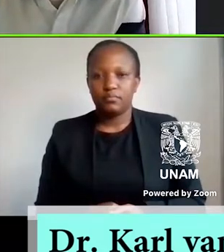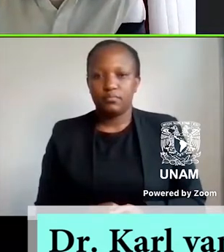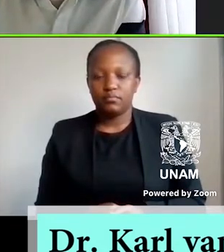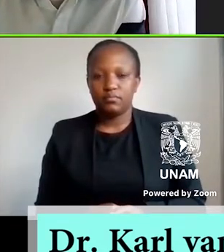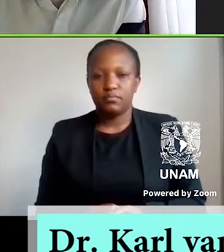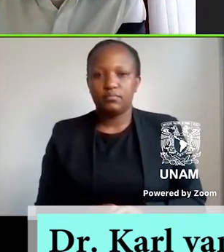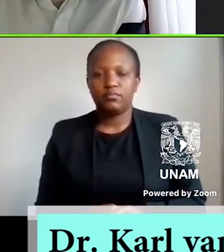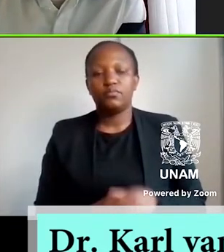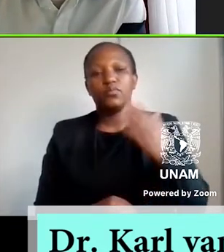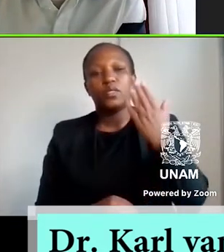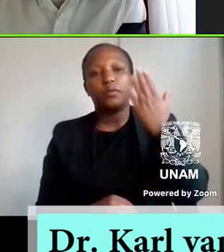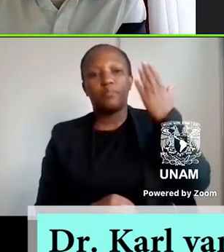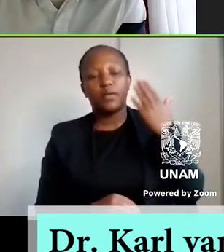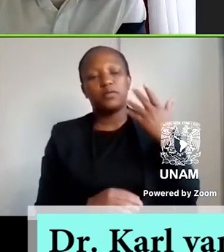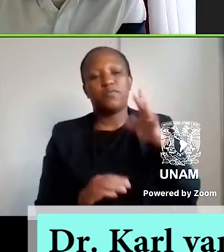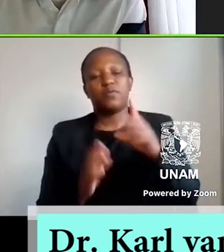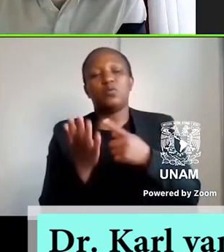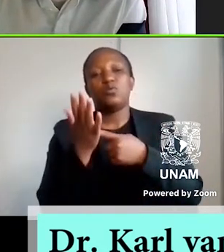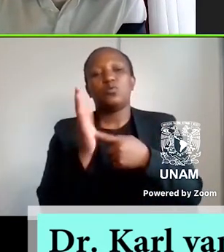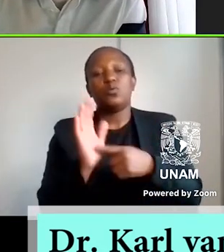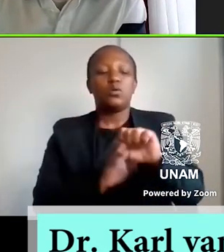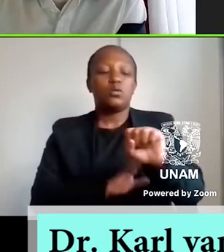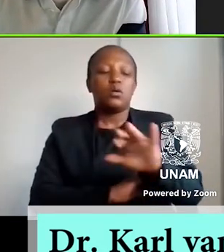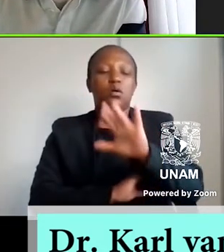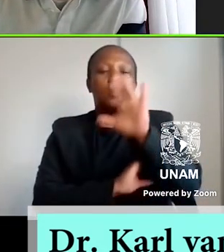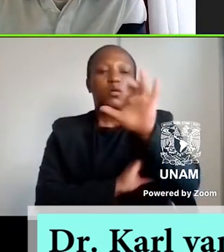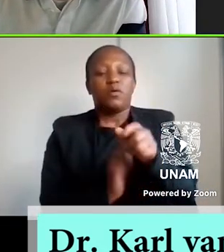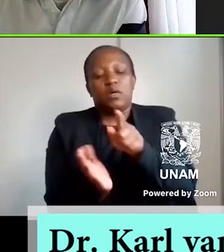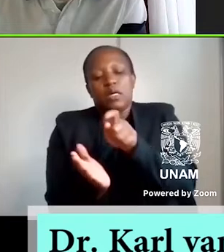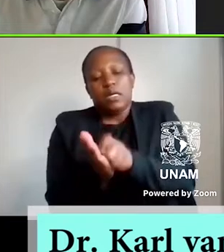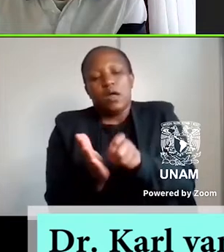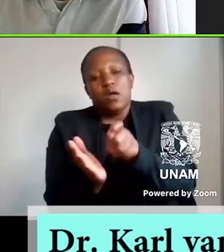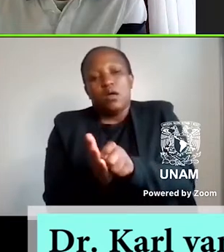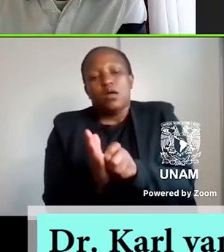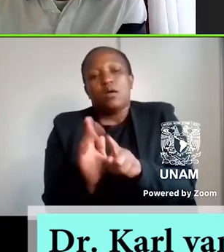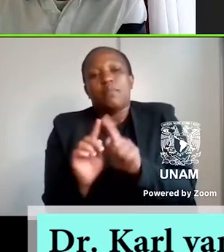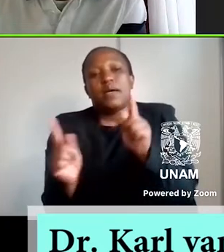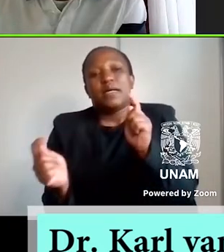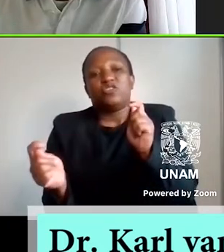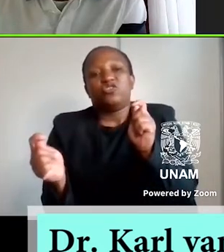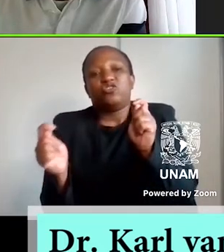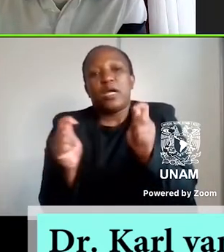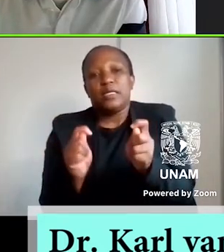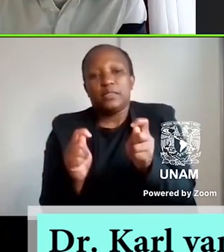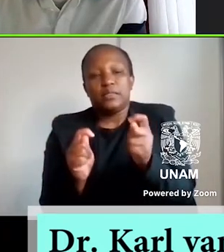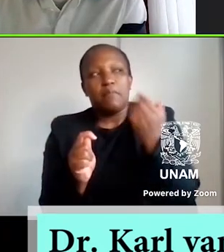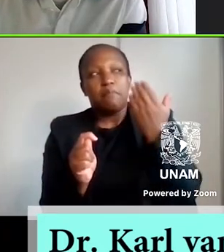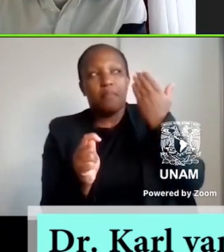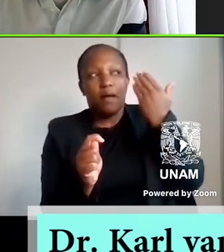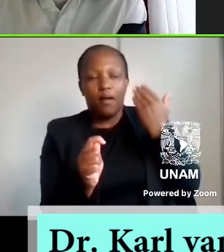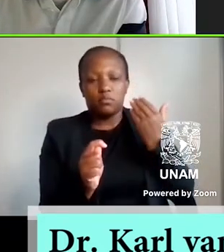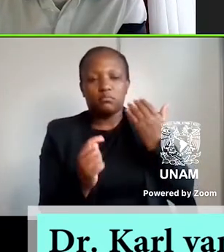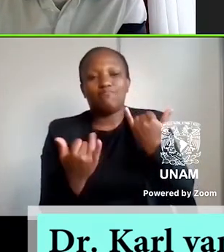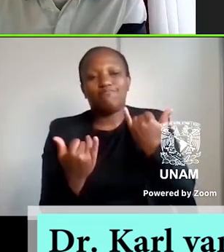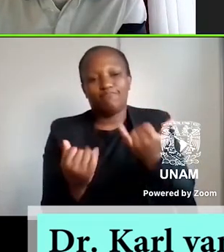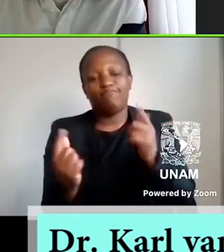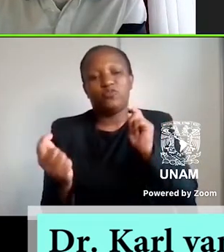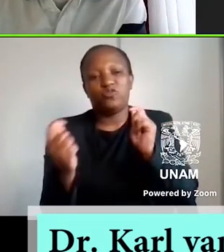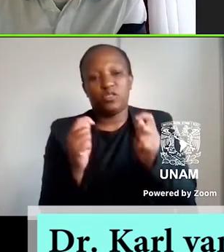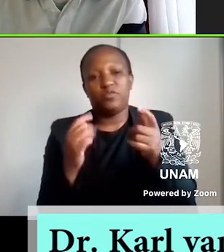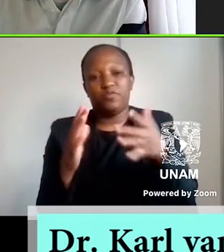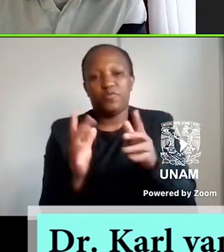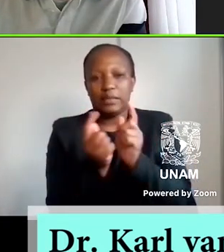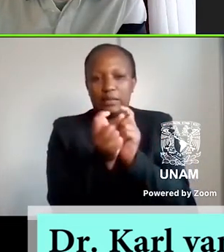the form and colour the past has assumed. This radical alteration is